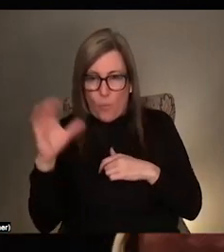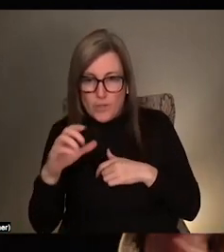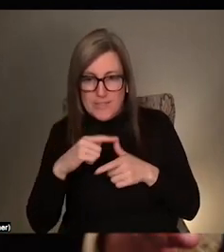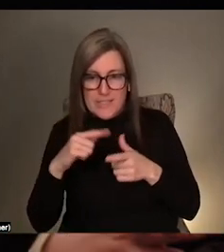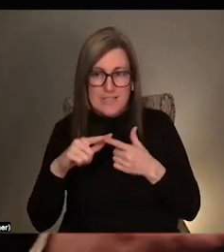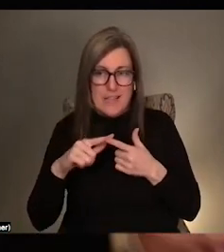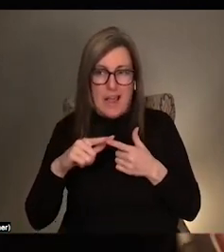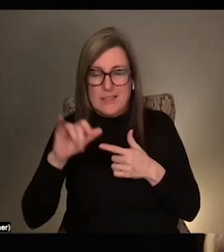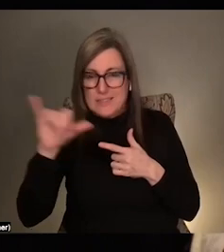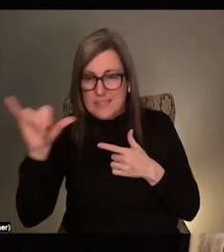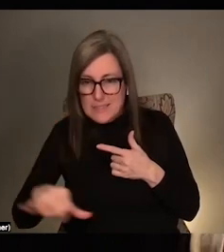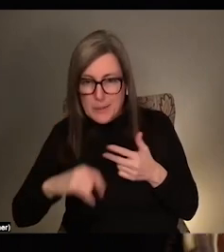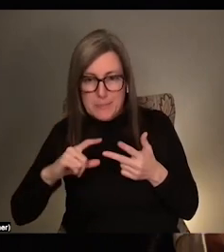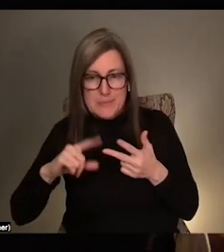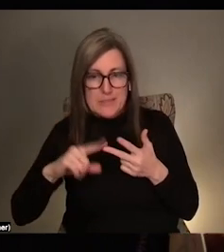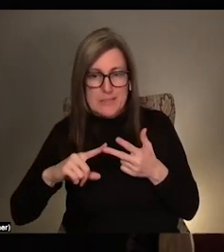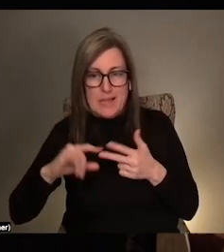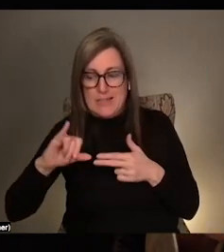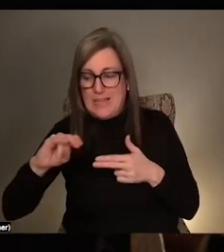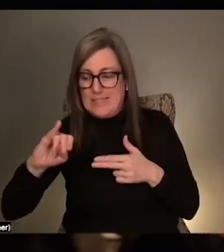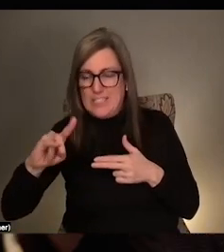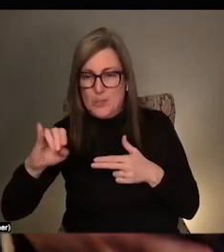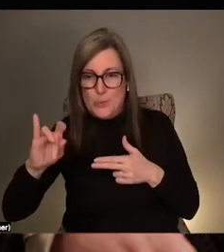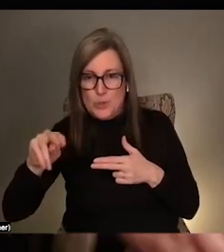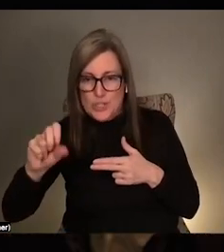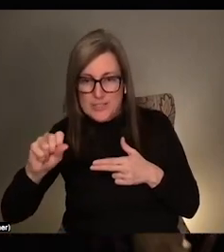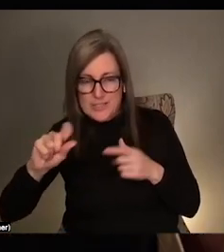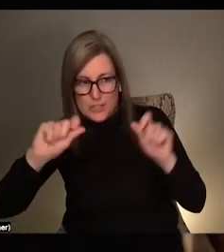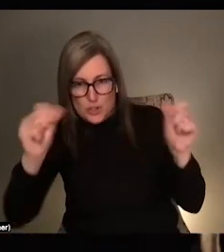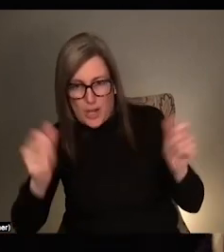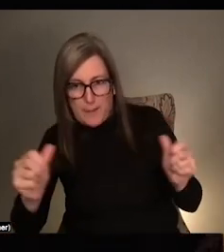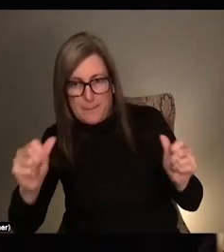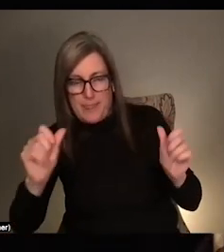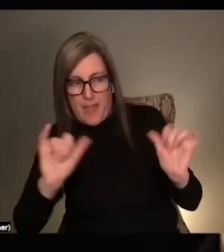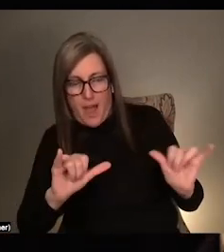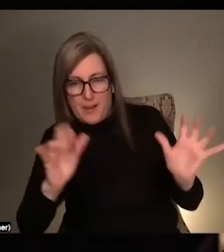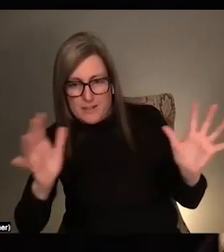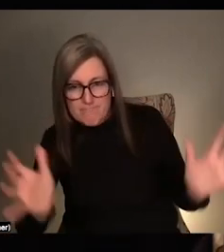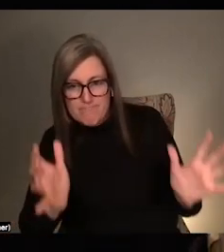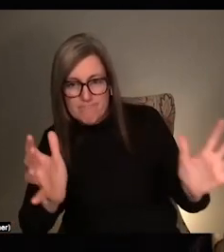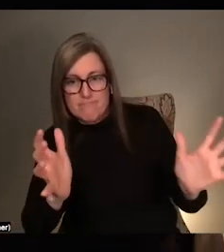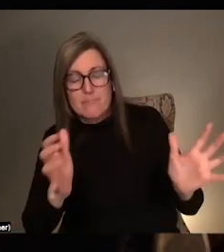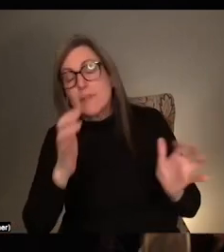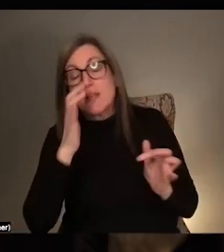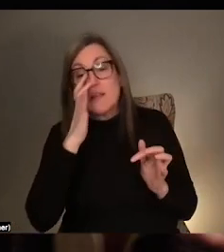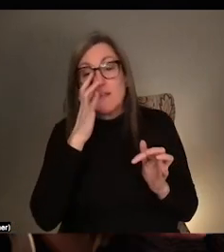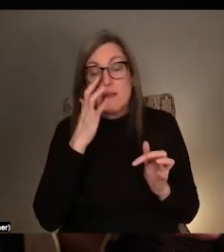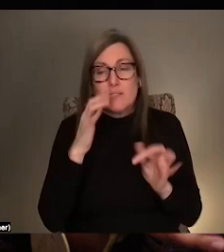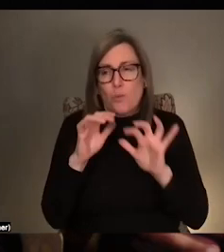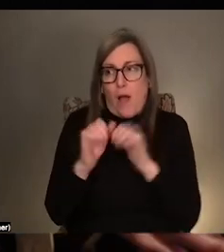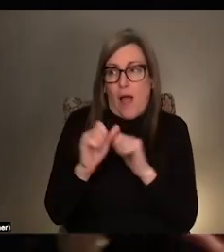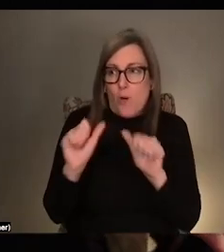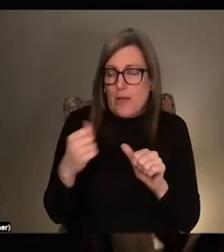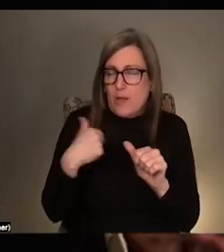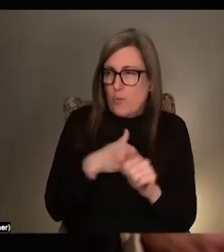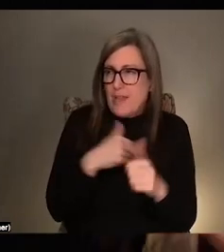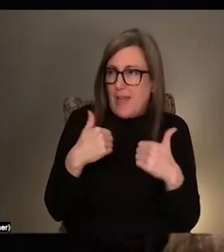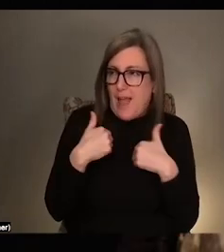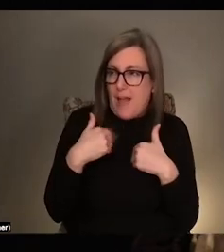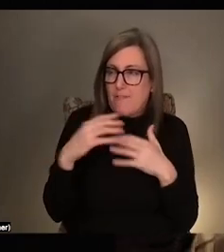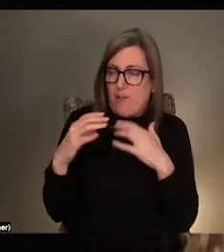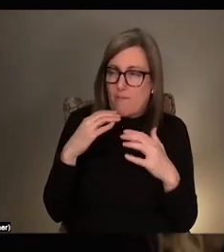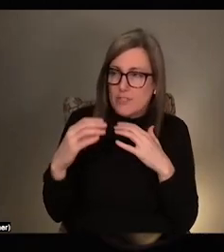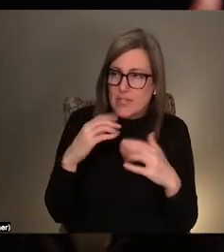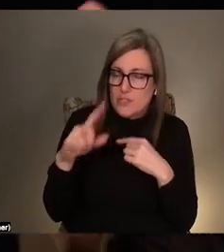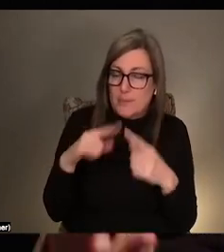et cetera. And like, I don't know if we can necessarily have those conversations or there are other ways to think about that